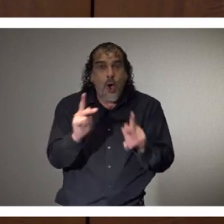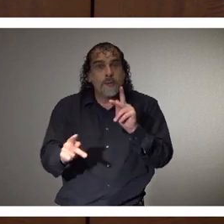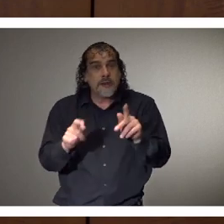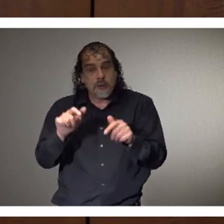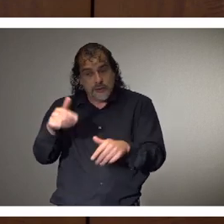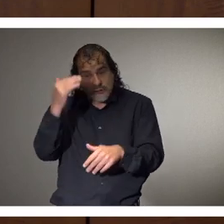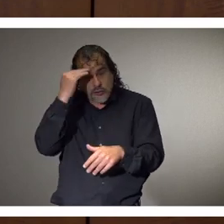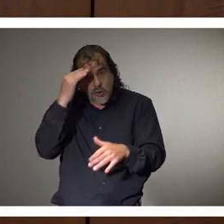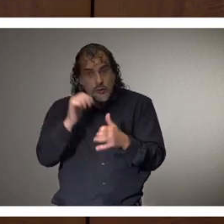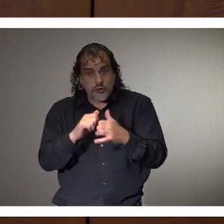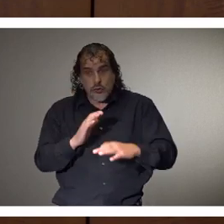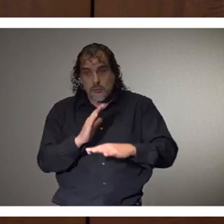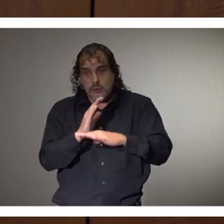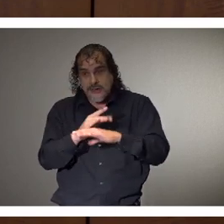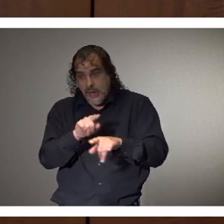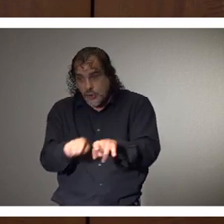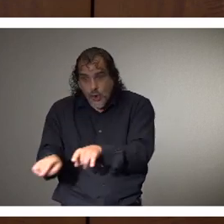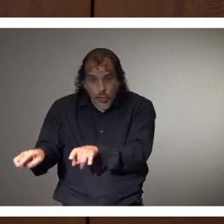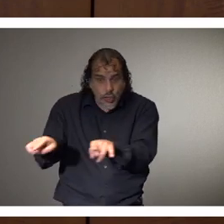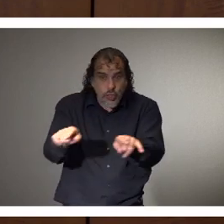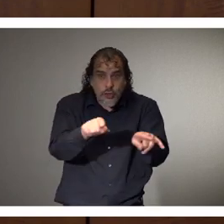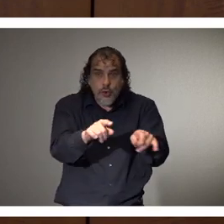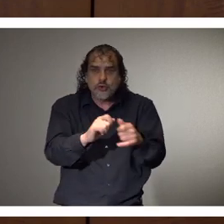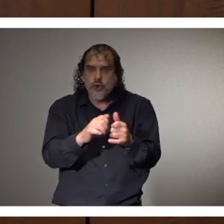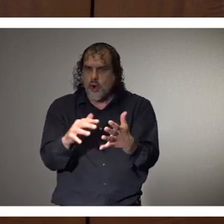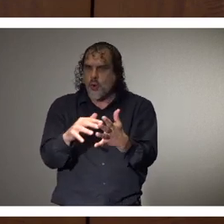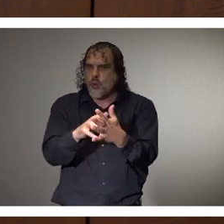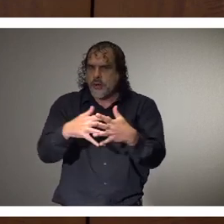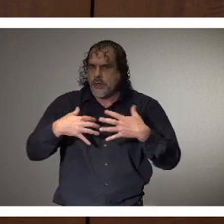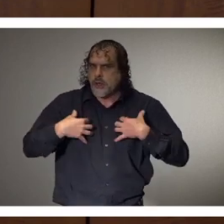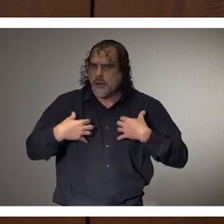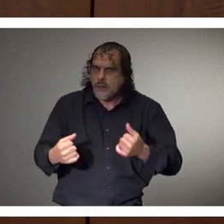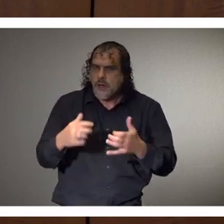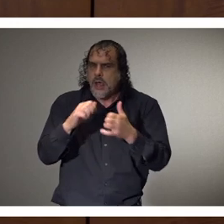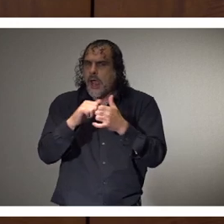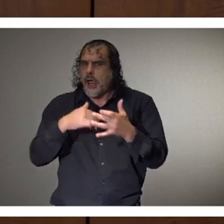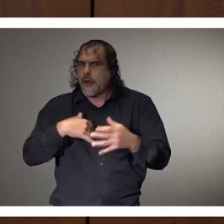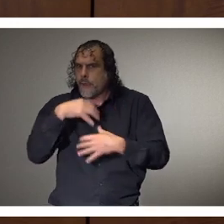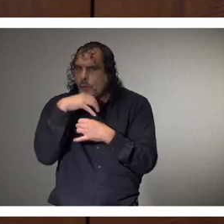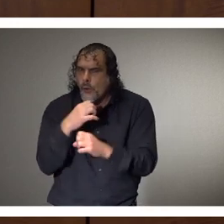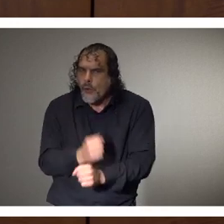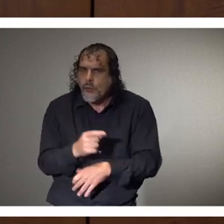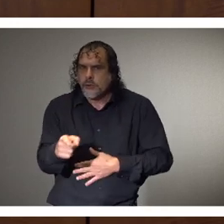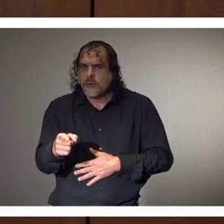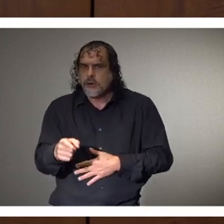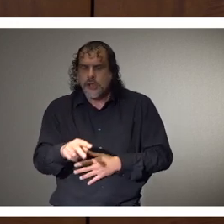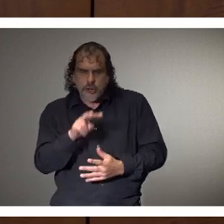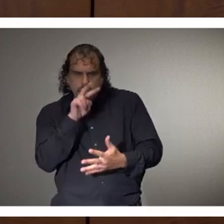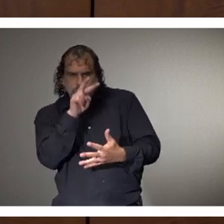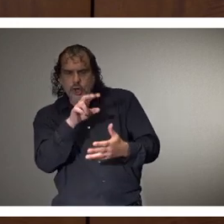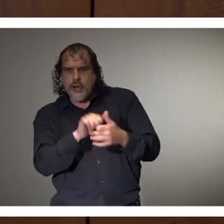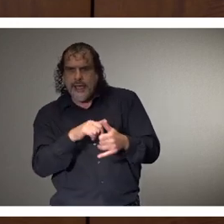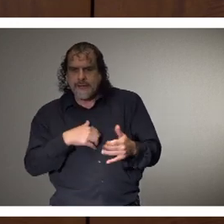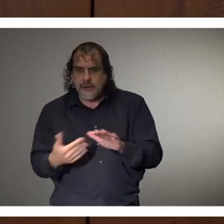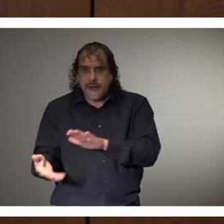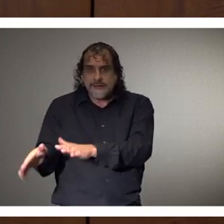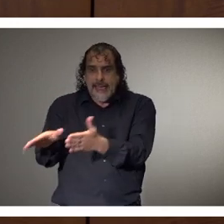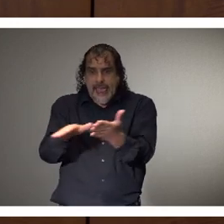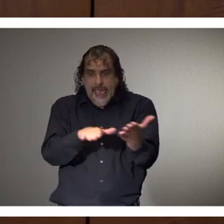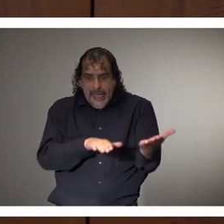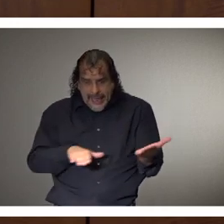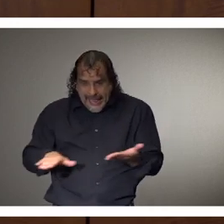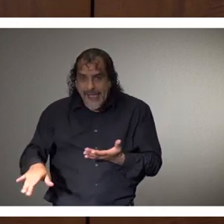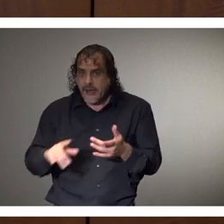to protect those individuals who are most vulnerable. If you look at our deaths, um, most of those deaths are occurring